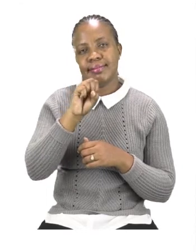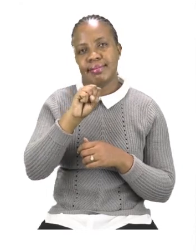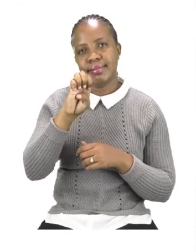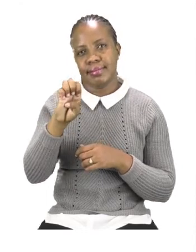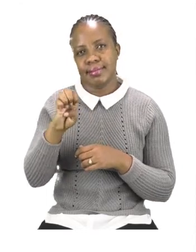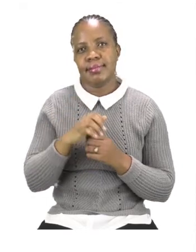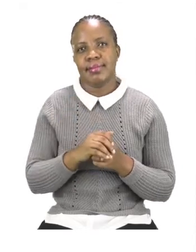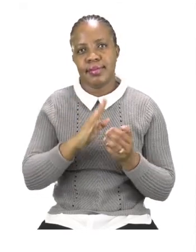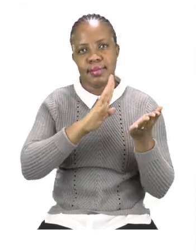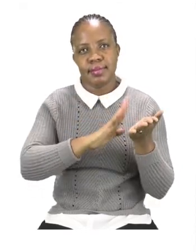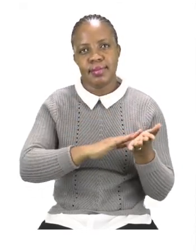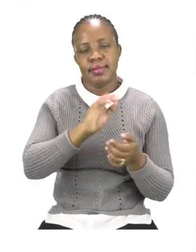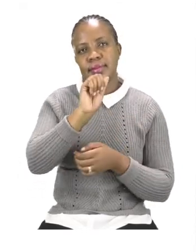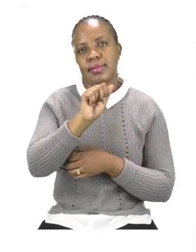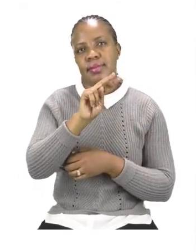and,